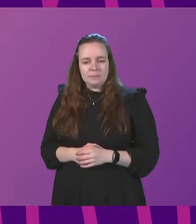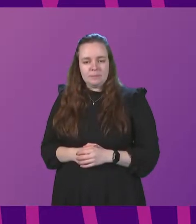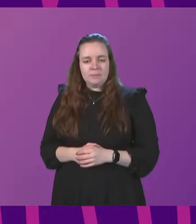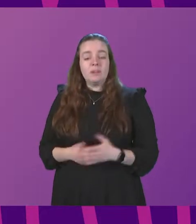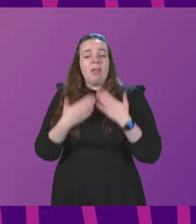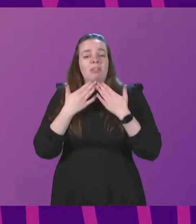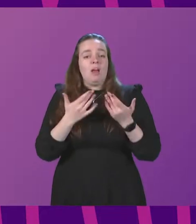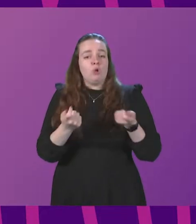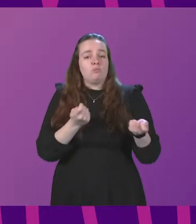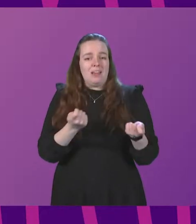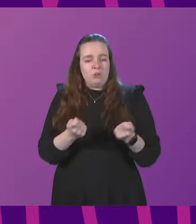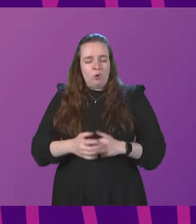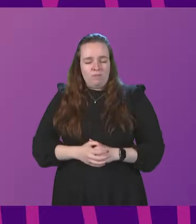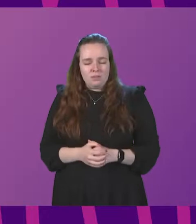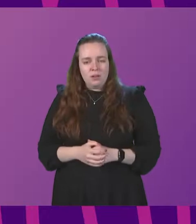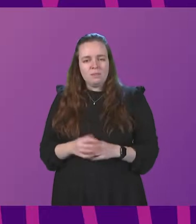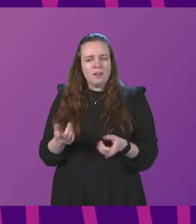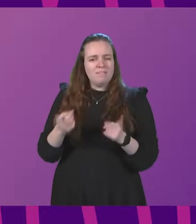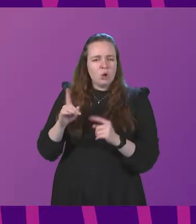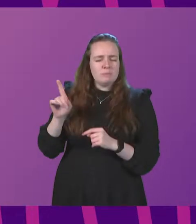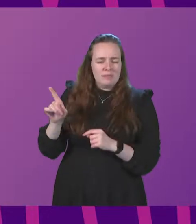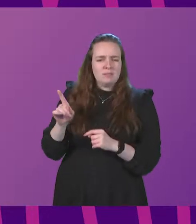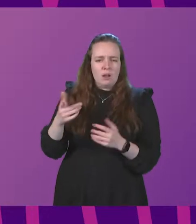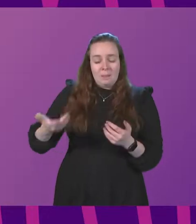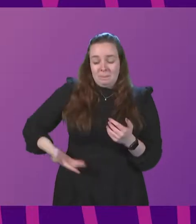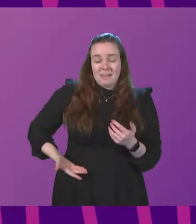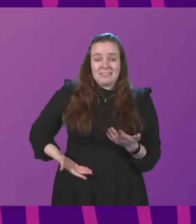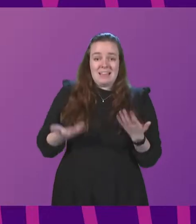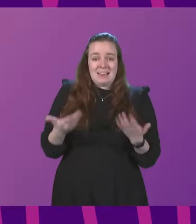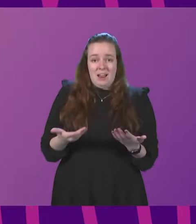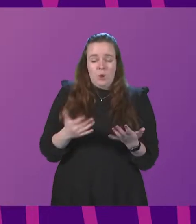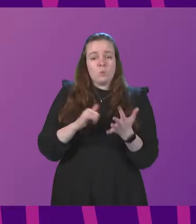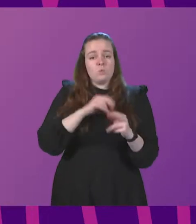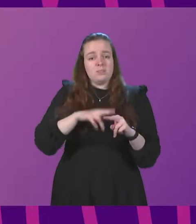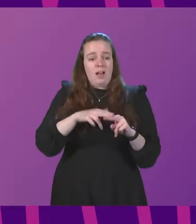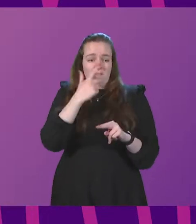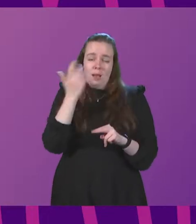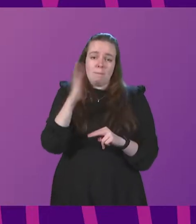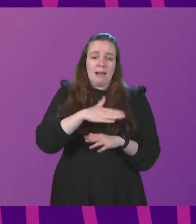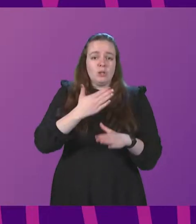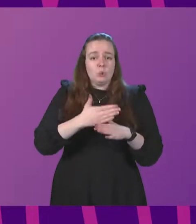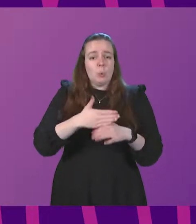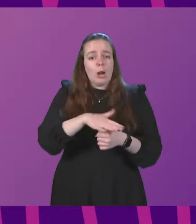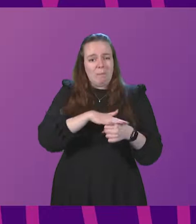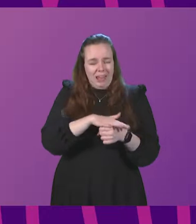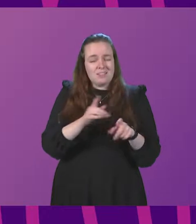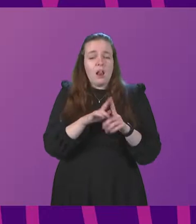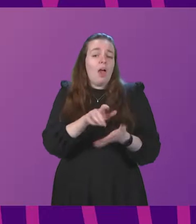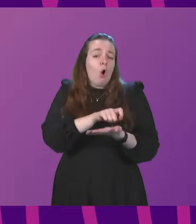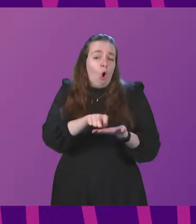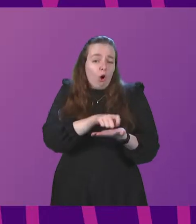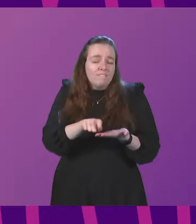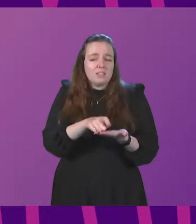Thank you, President Officer. First Minister, businesses are now able to allow staff to return to workplaces such as offices,